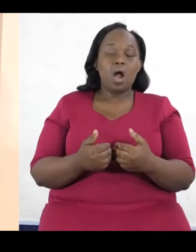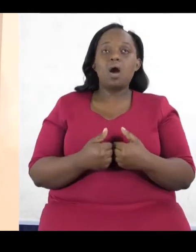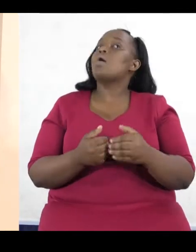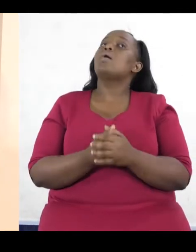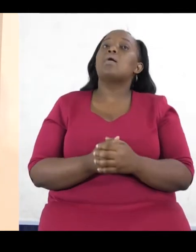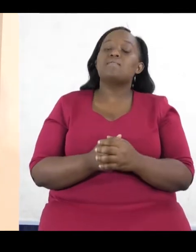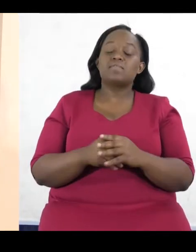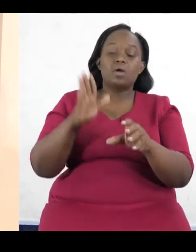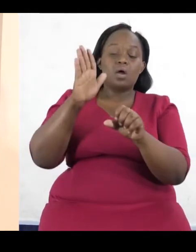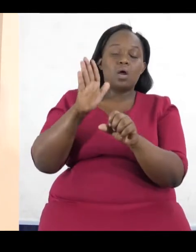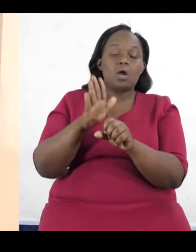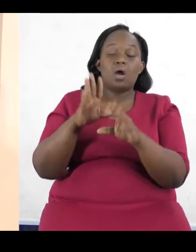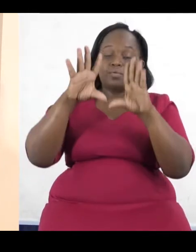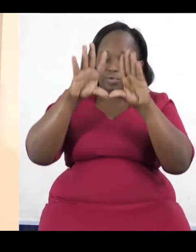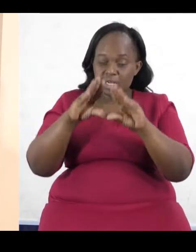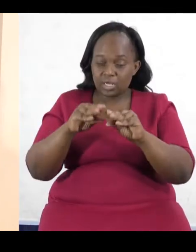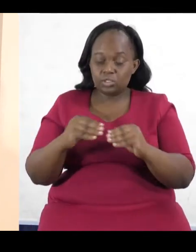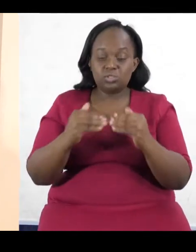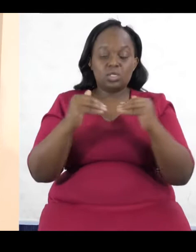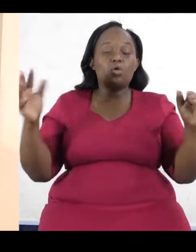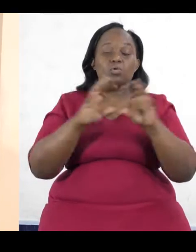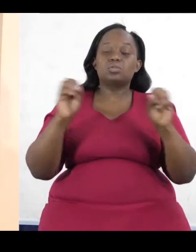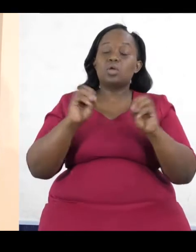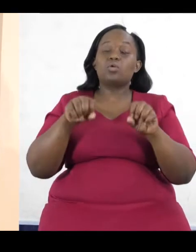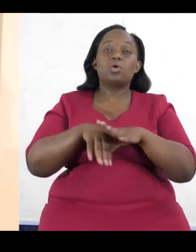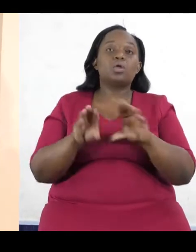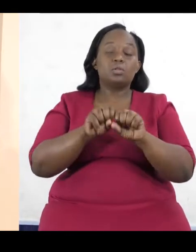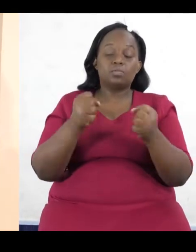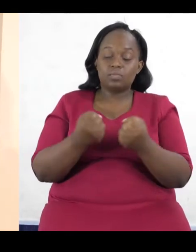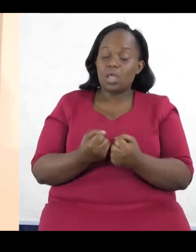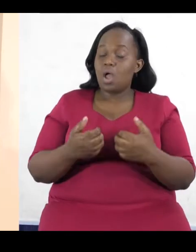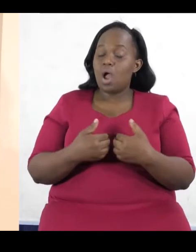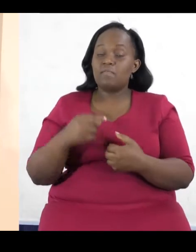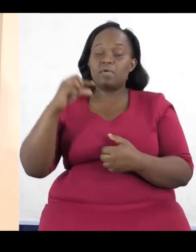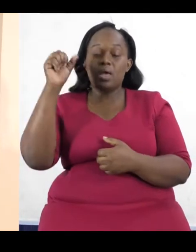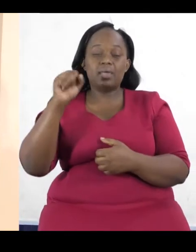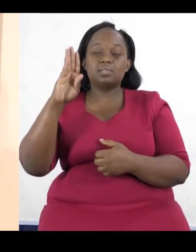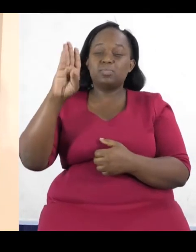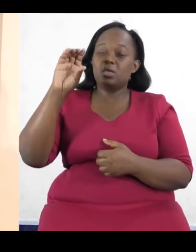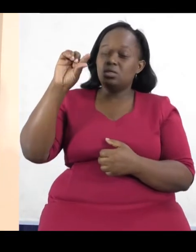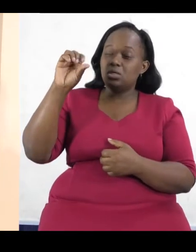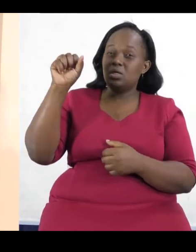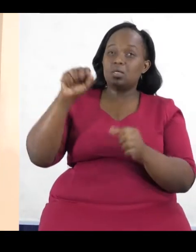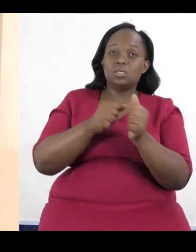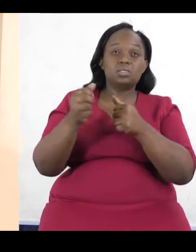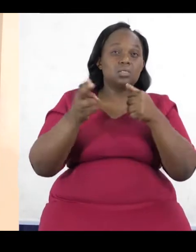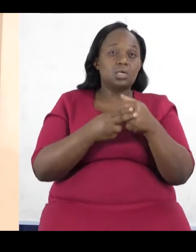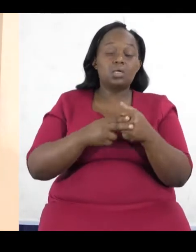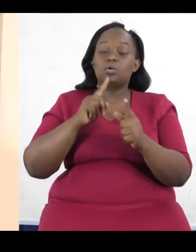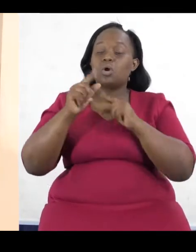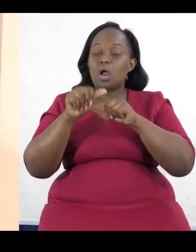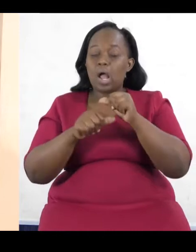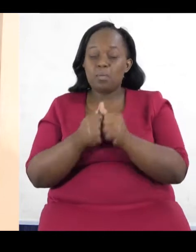reduced inequalities in the society. And specifically, there is SDG 16, that talks about just